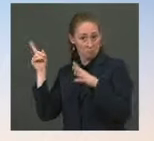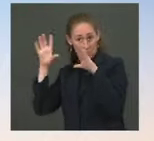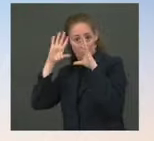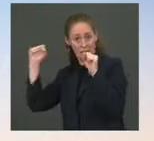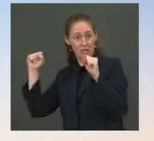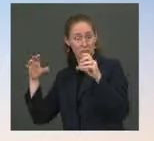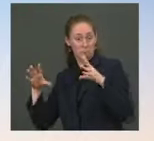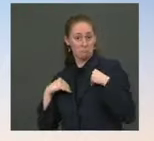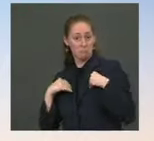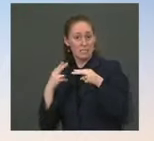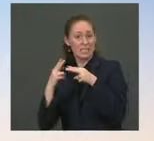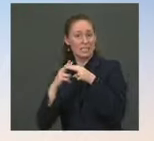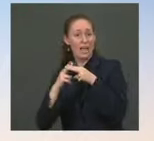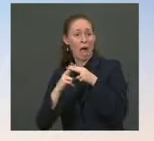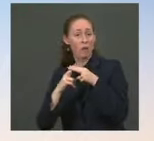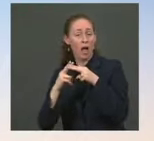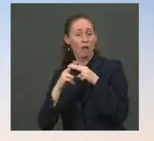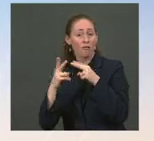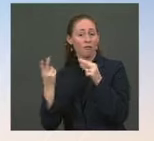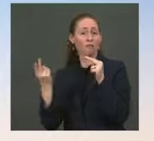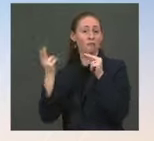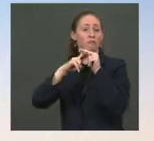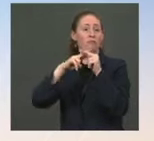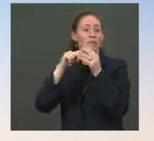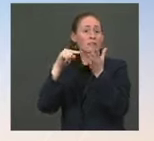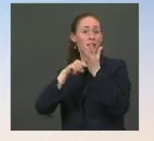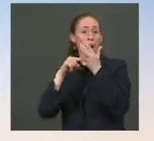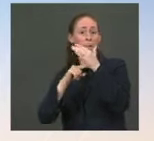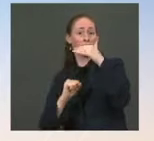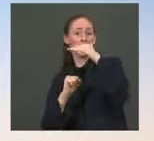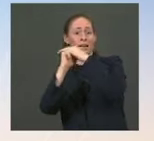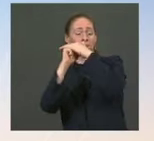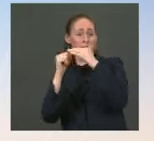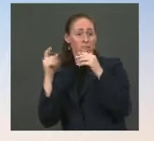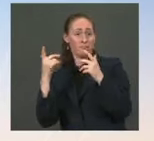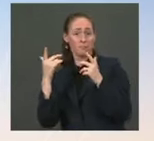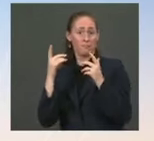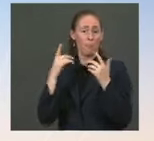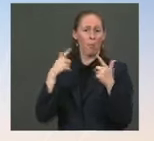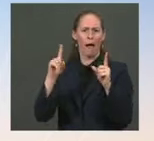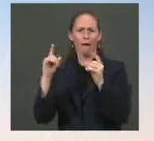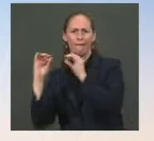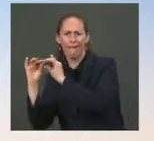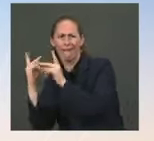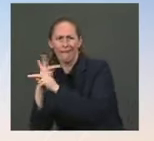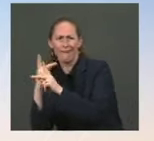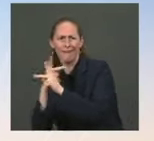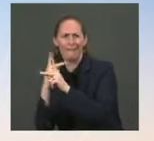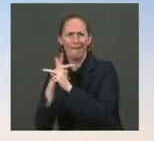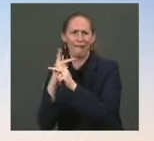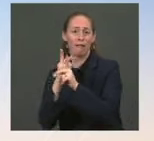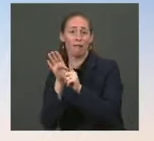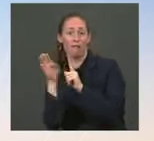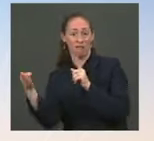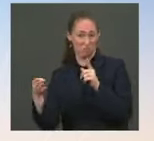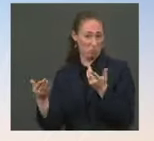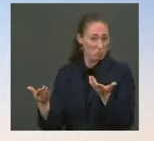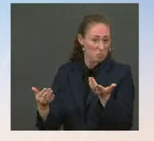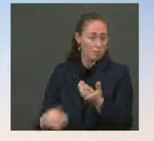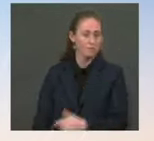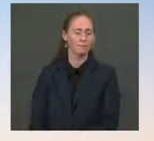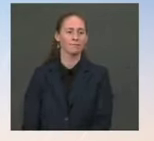raise the debt ceiling while you try and find a broader path out of this crisis? Ms. Well, as I said a few minutes ago,